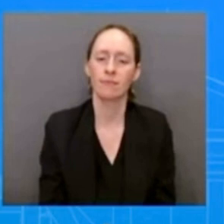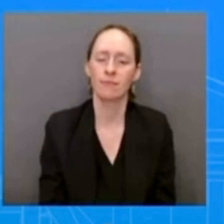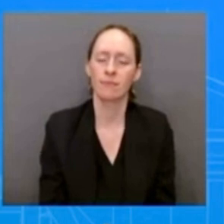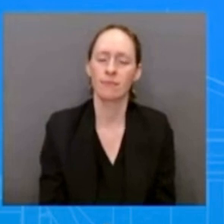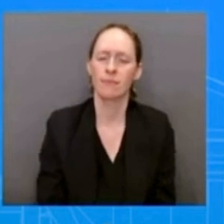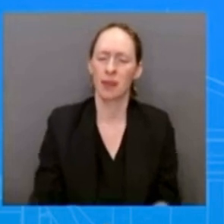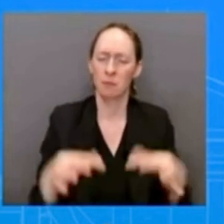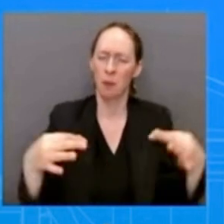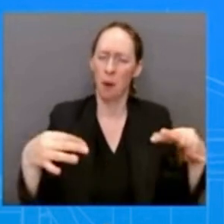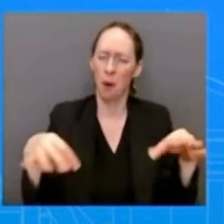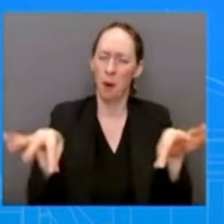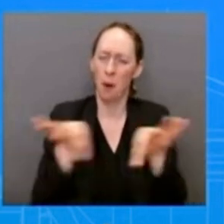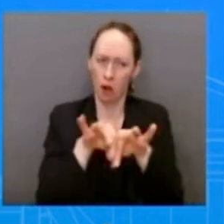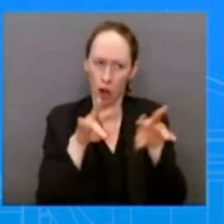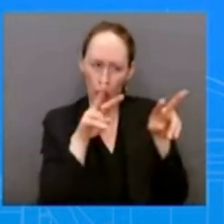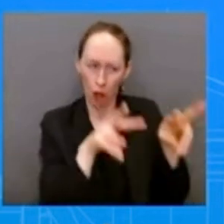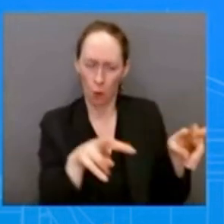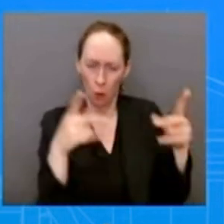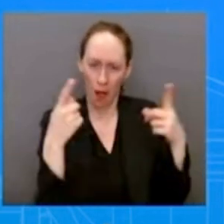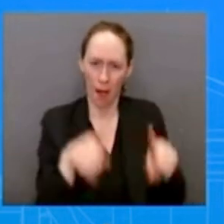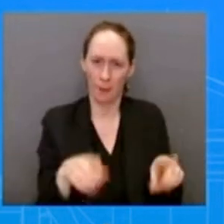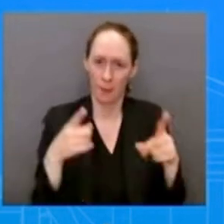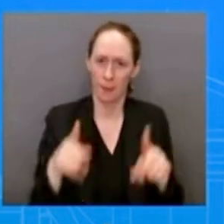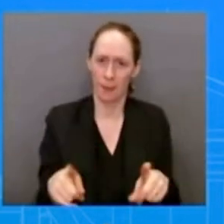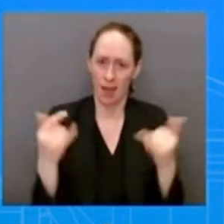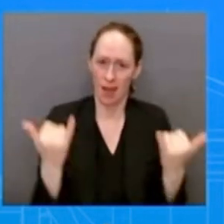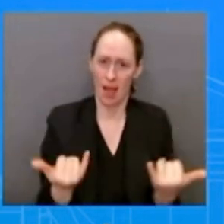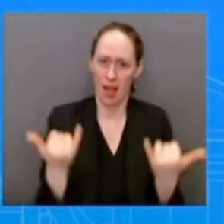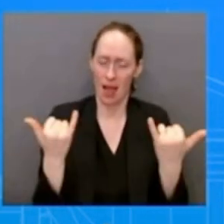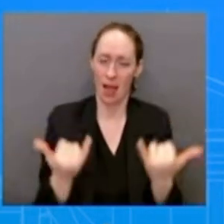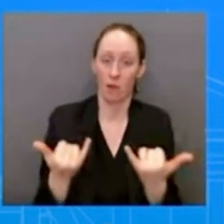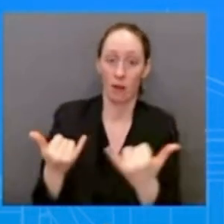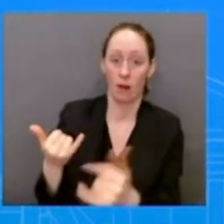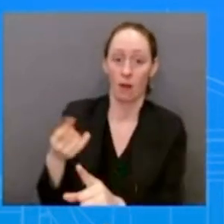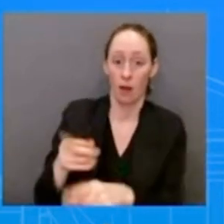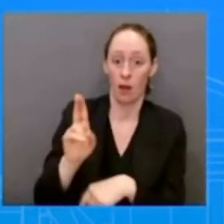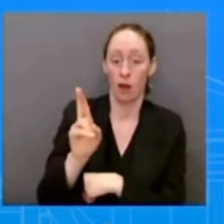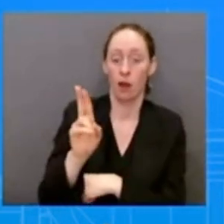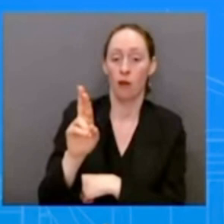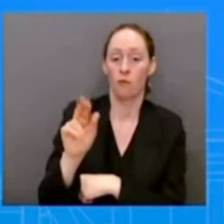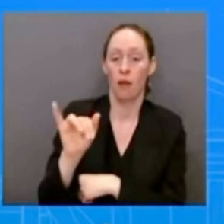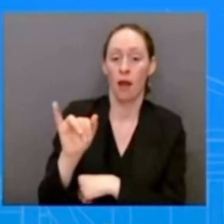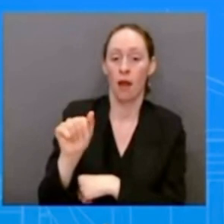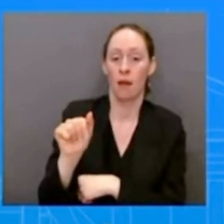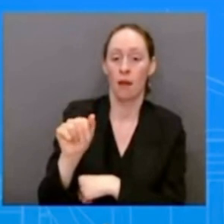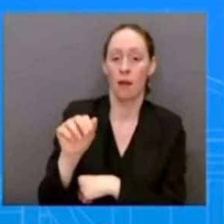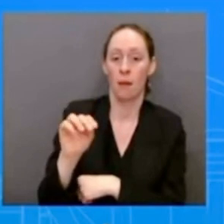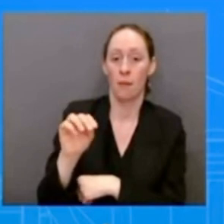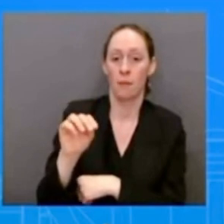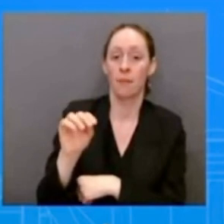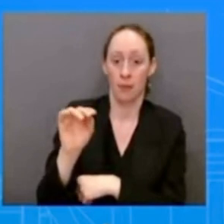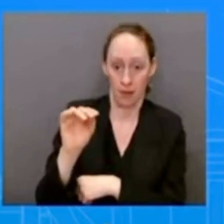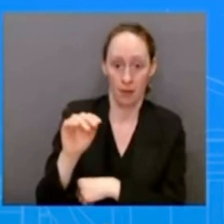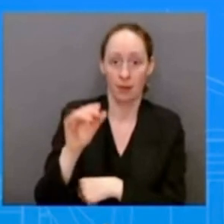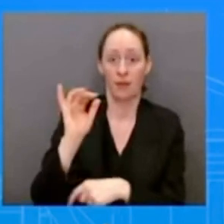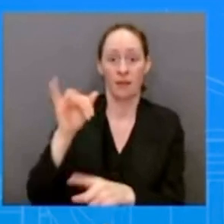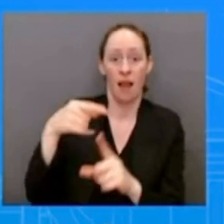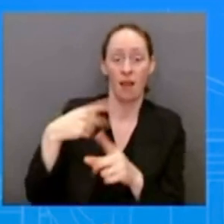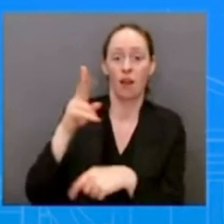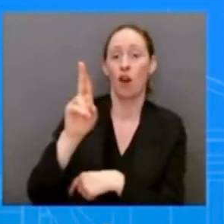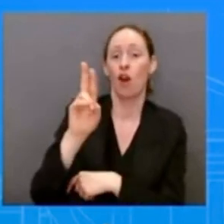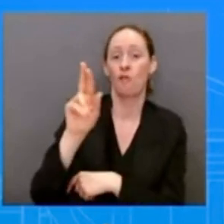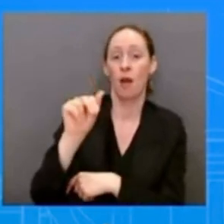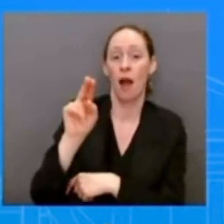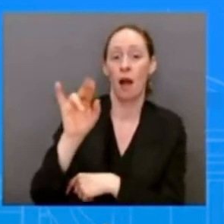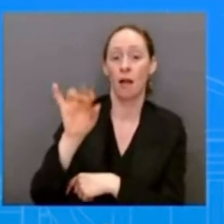depleted uranium munitions it is not a radioactive threat it is not anywhere close to going into the nuclear